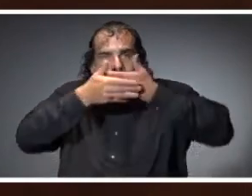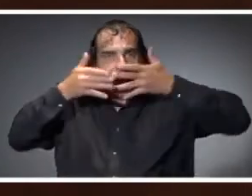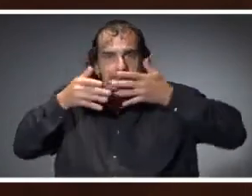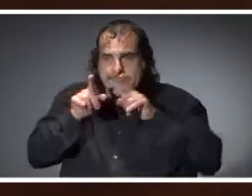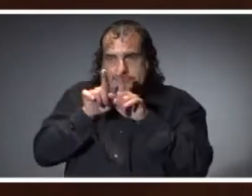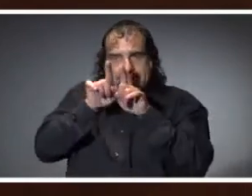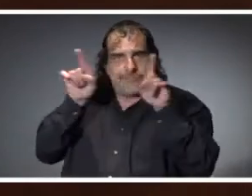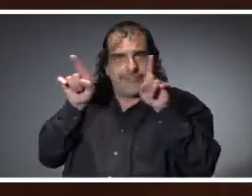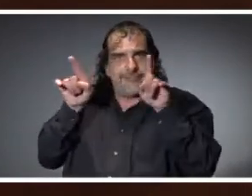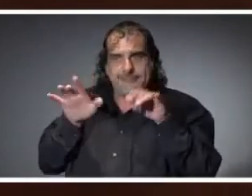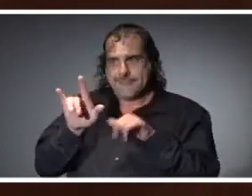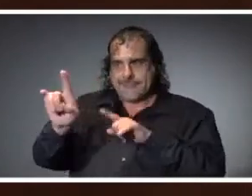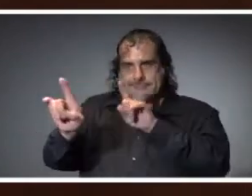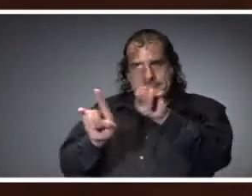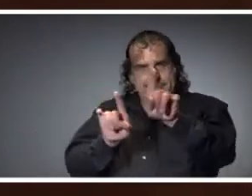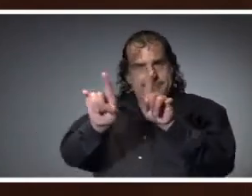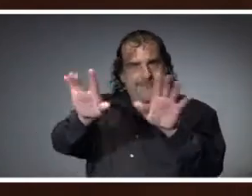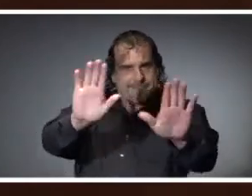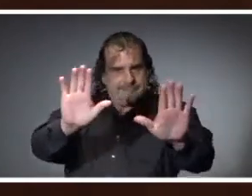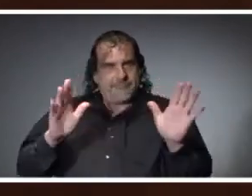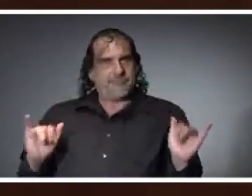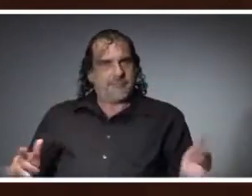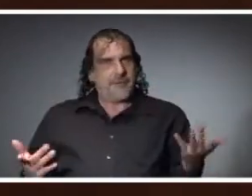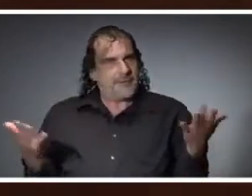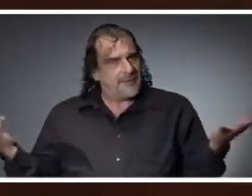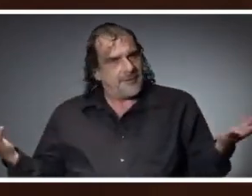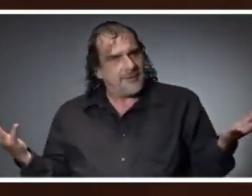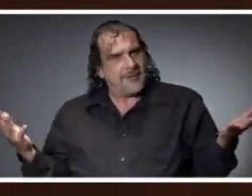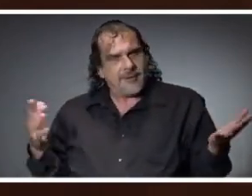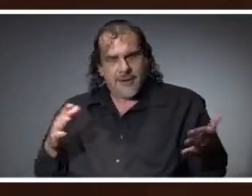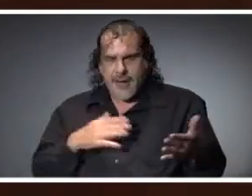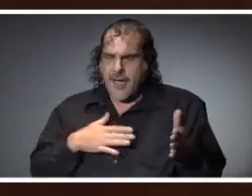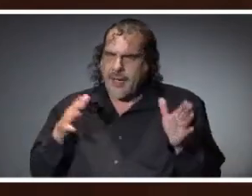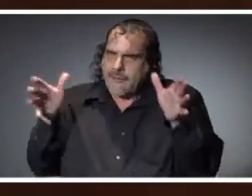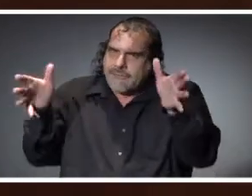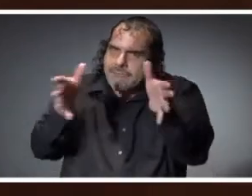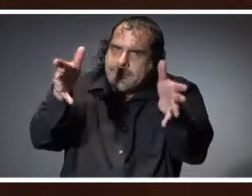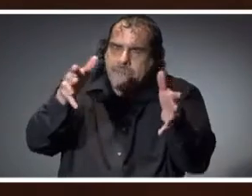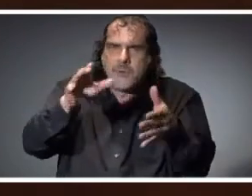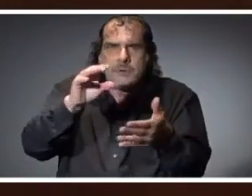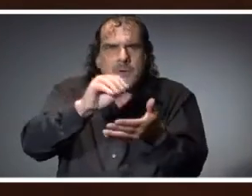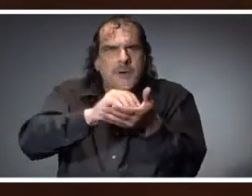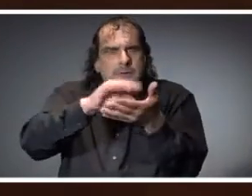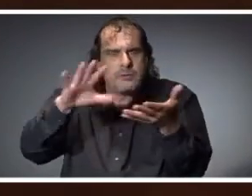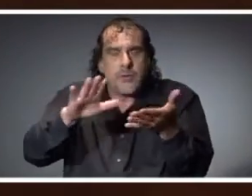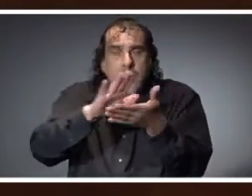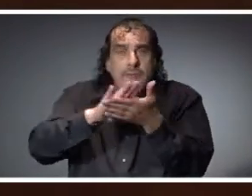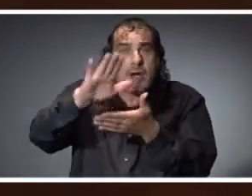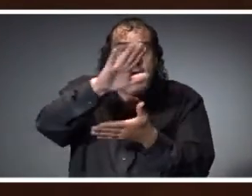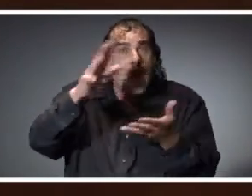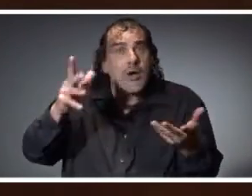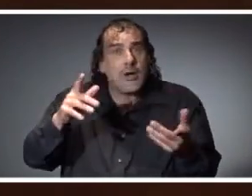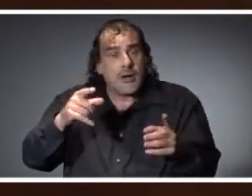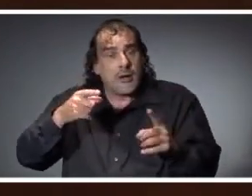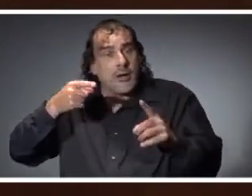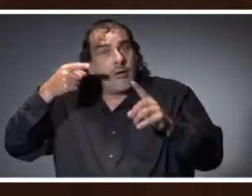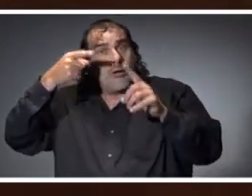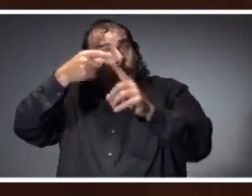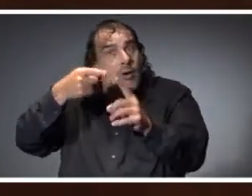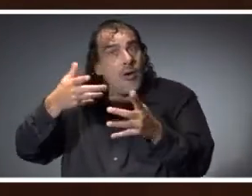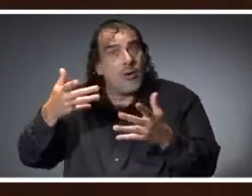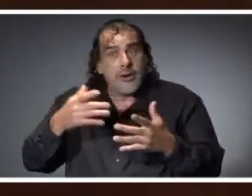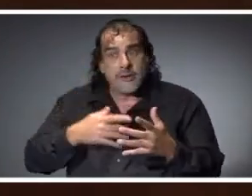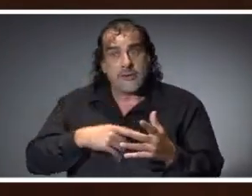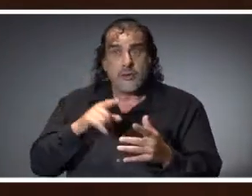and social distancing. And again, I would encourage the college students that one of our prime goals to go to college is to